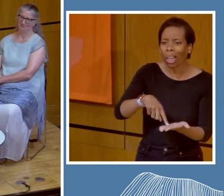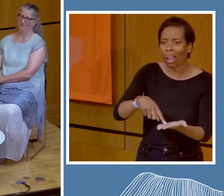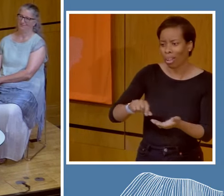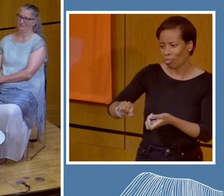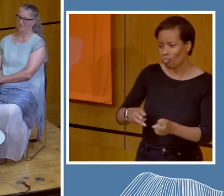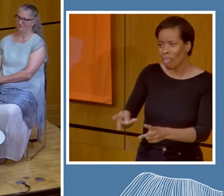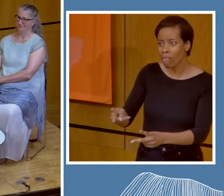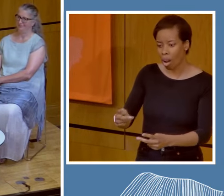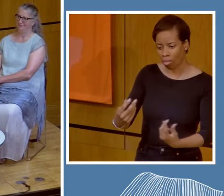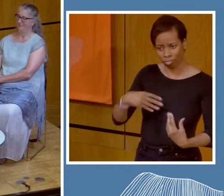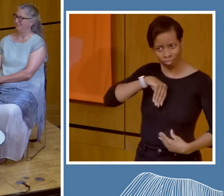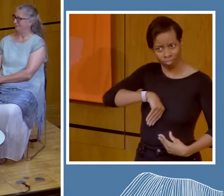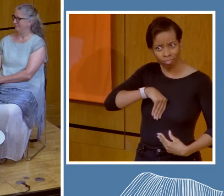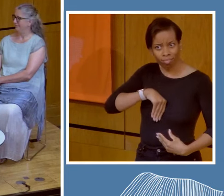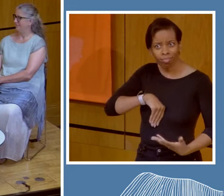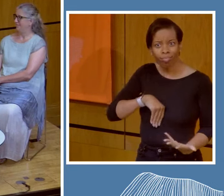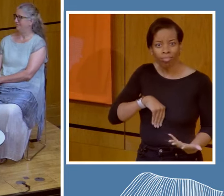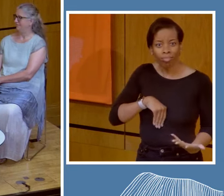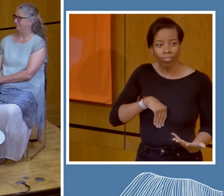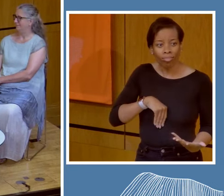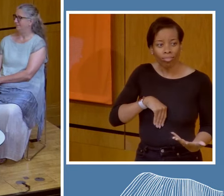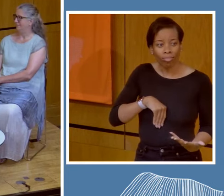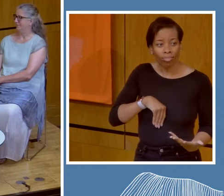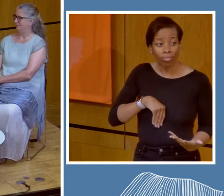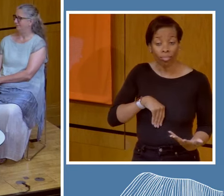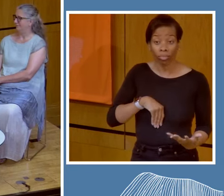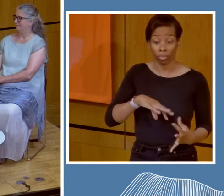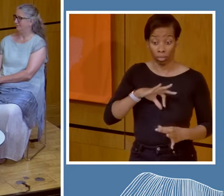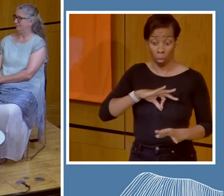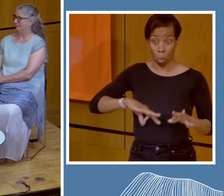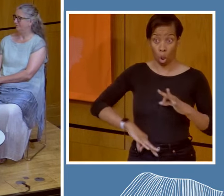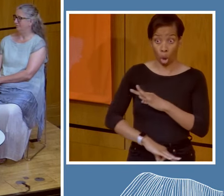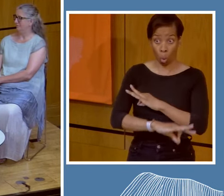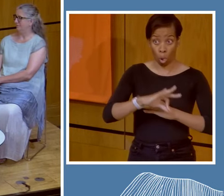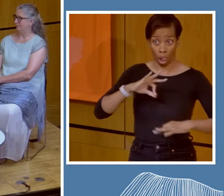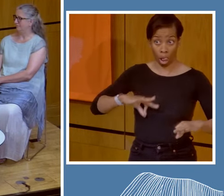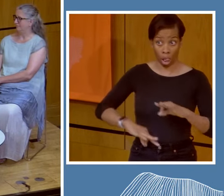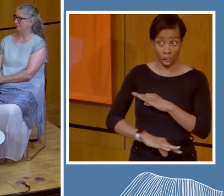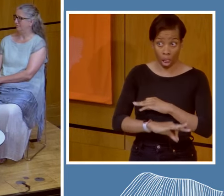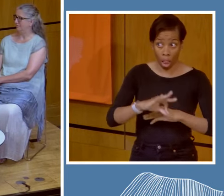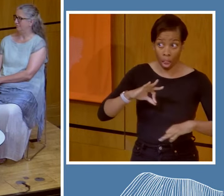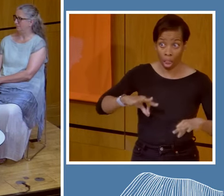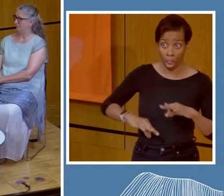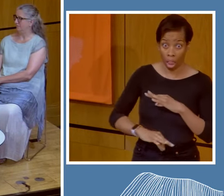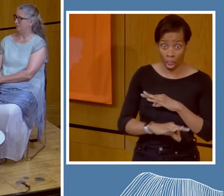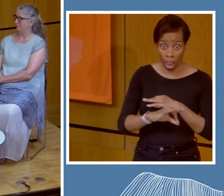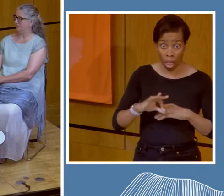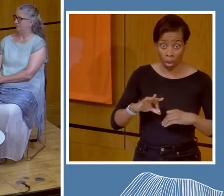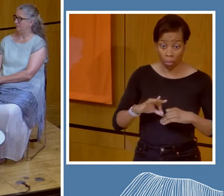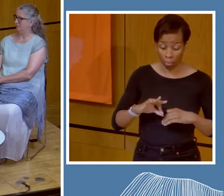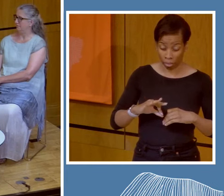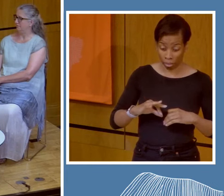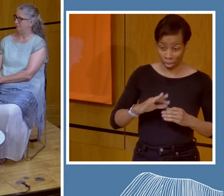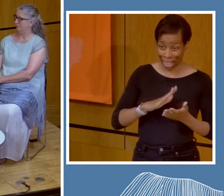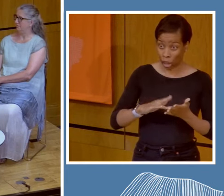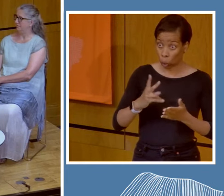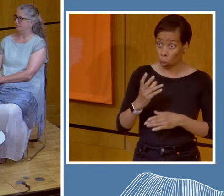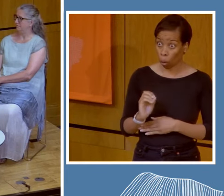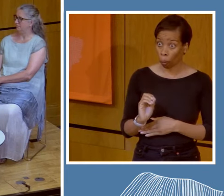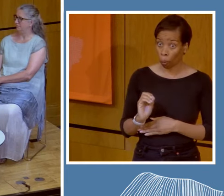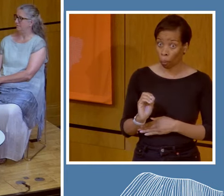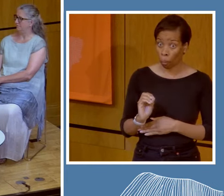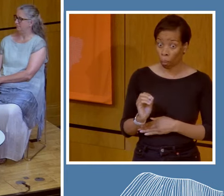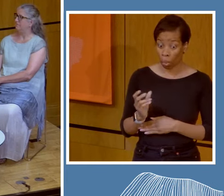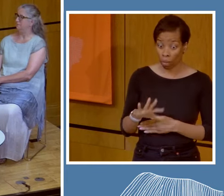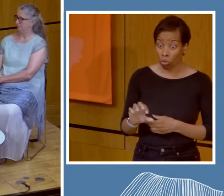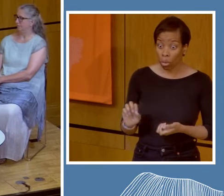come from. Each and every one of those water molecules that is within your body, that H2O, every single one, didn't just come from